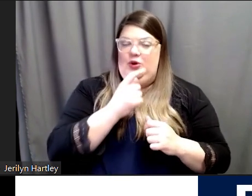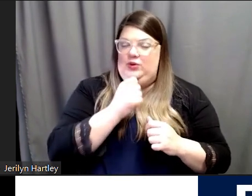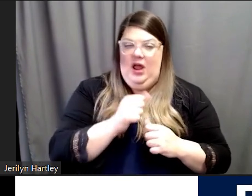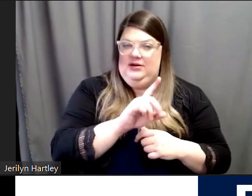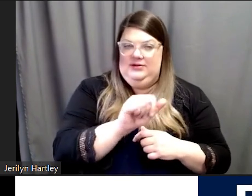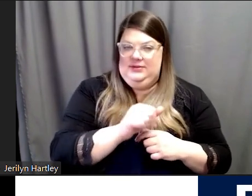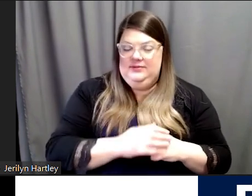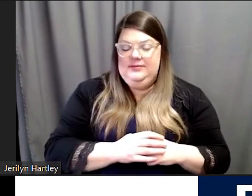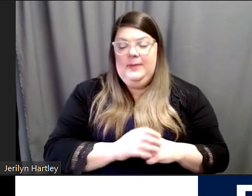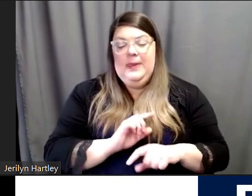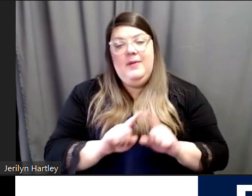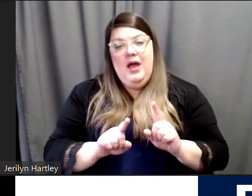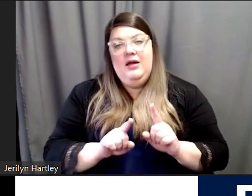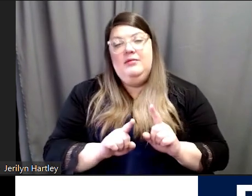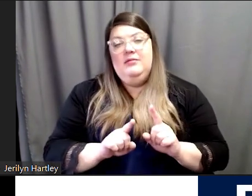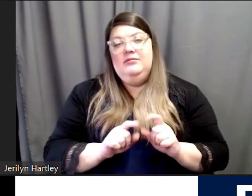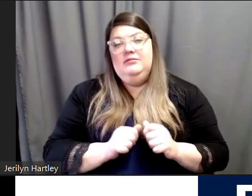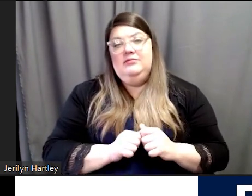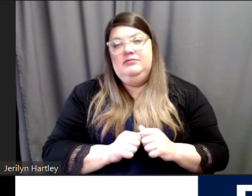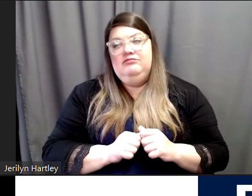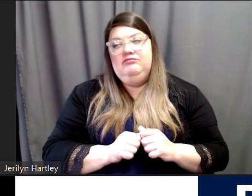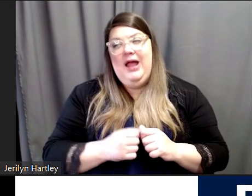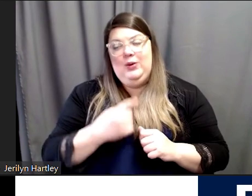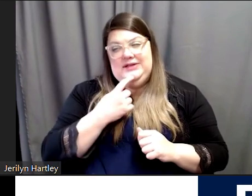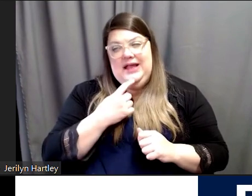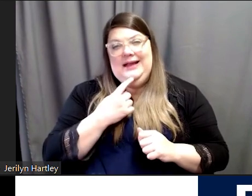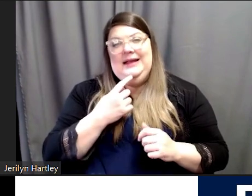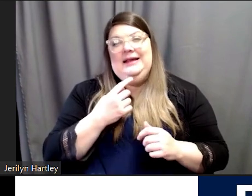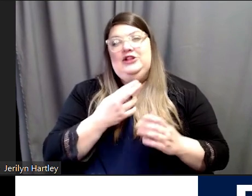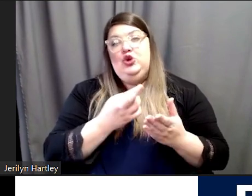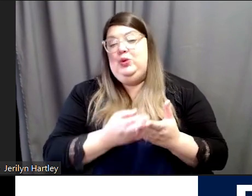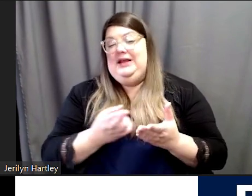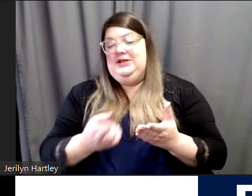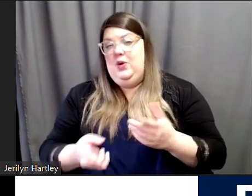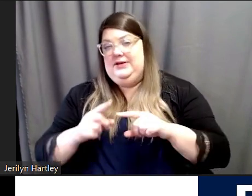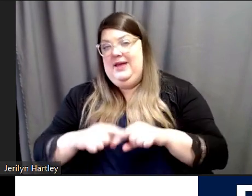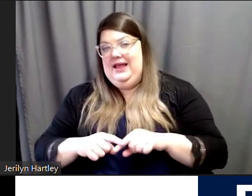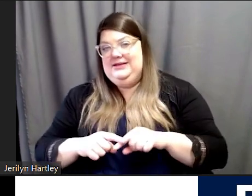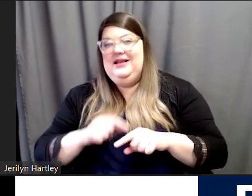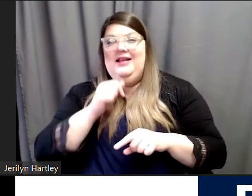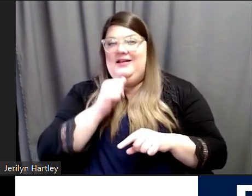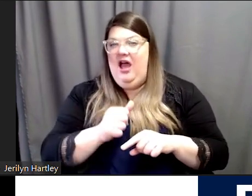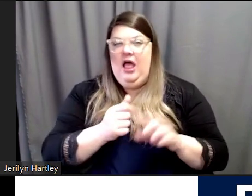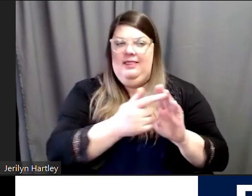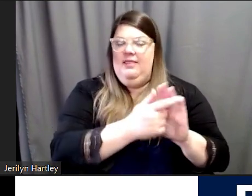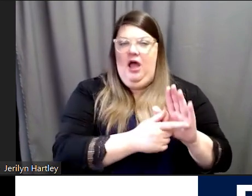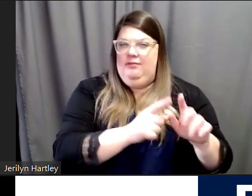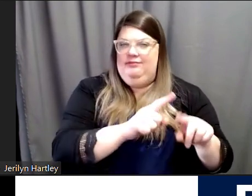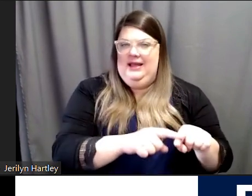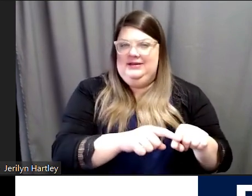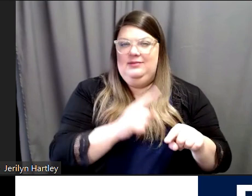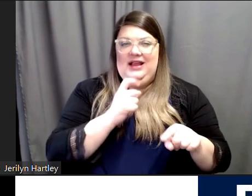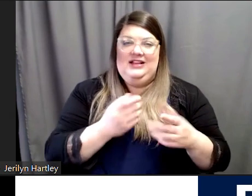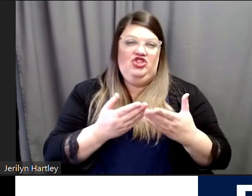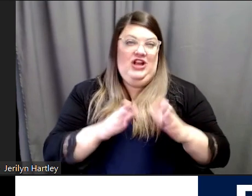would say that it's resource-based, not necessarily having to do with laws, more so because they are just